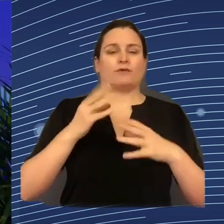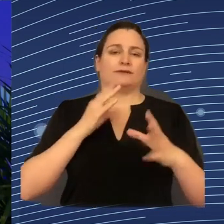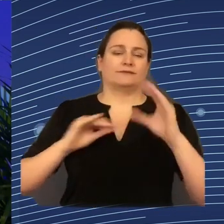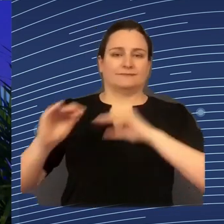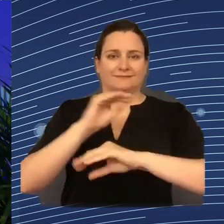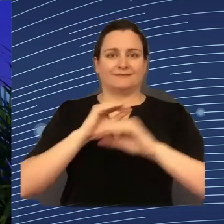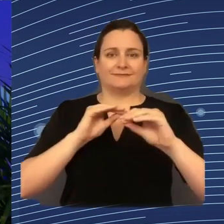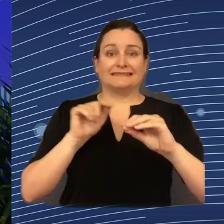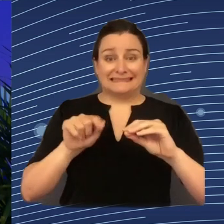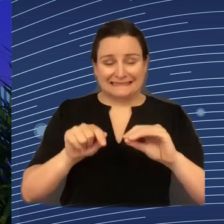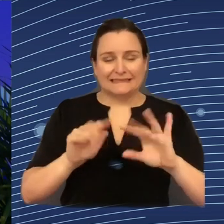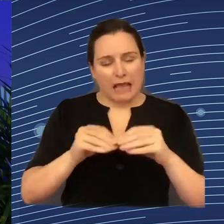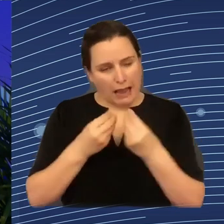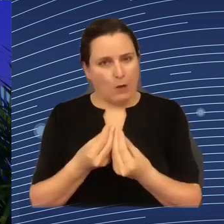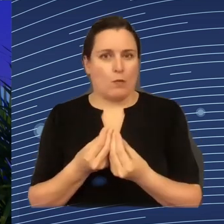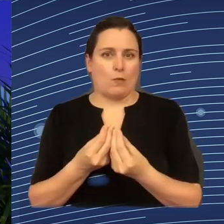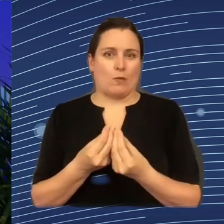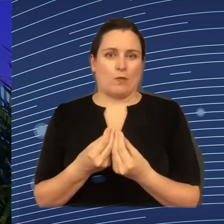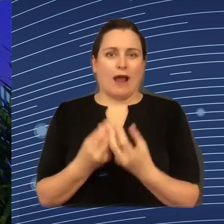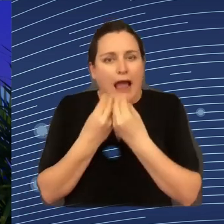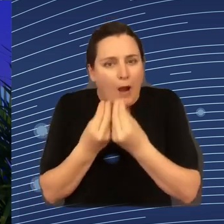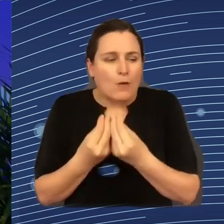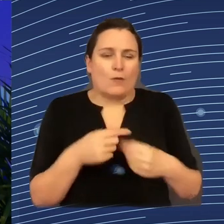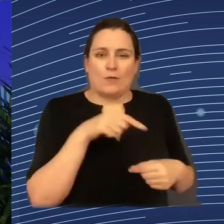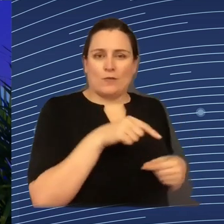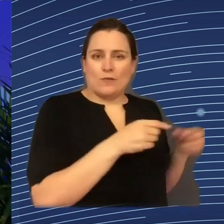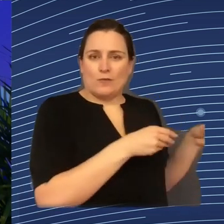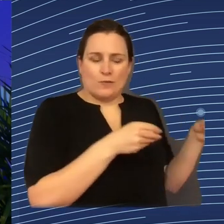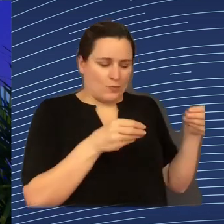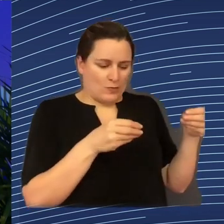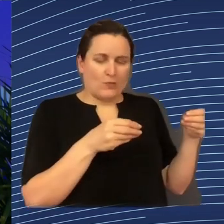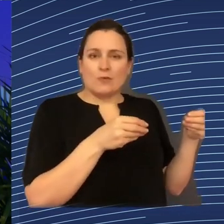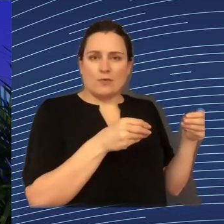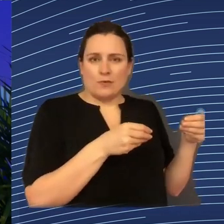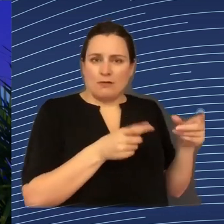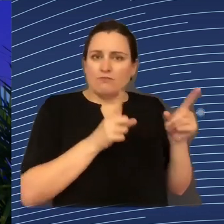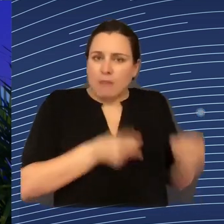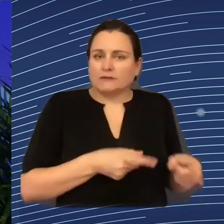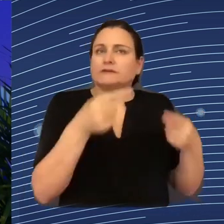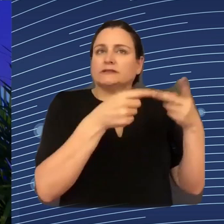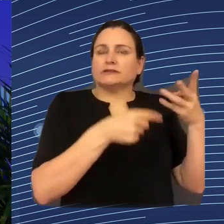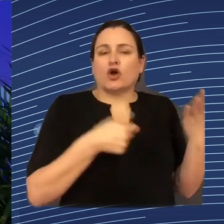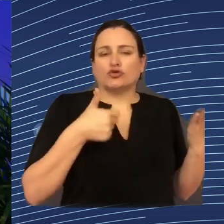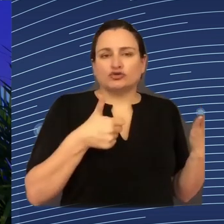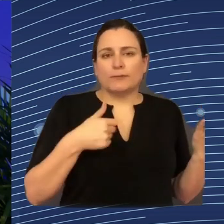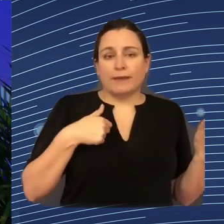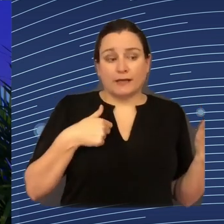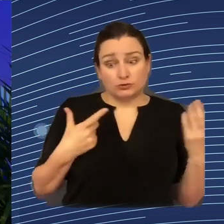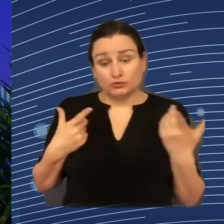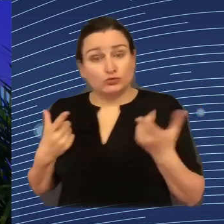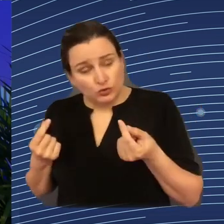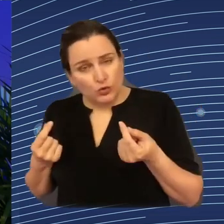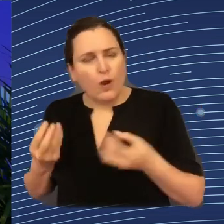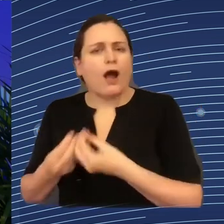do we really apply those principles? How do we make this paradigm shift that we were talking about from risk